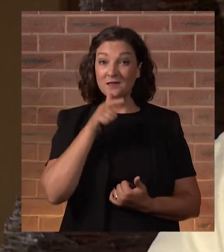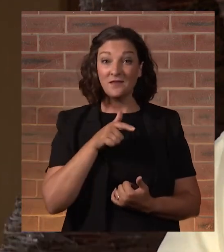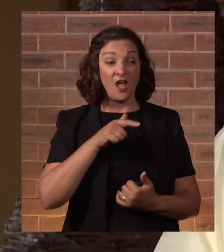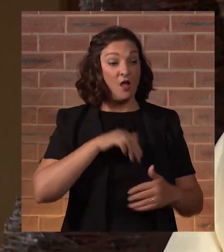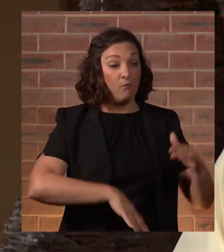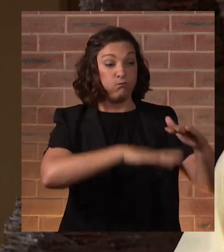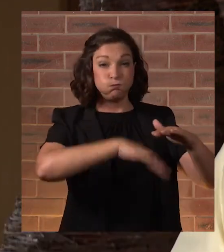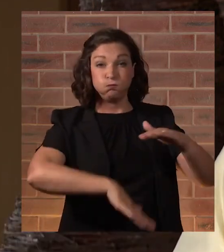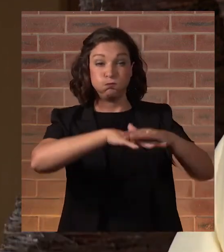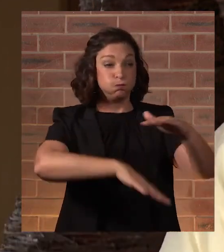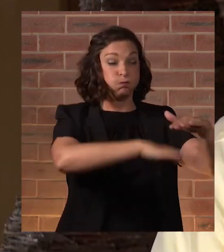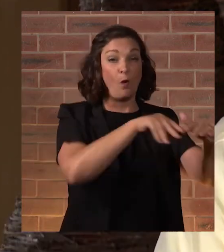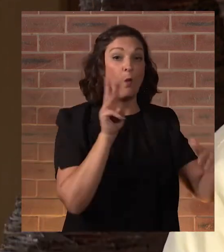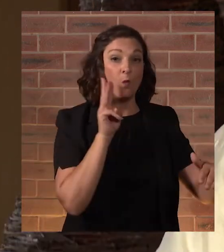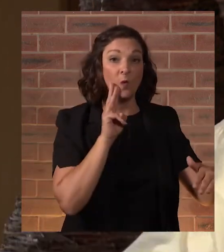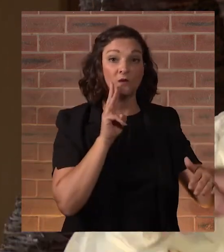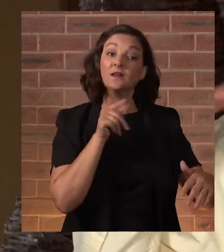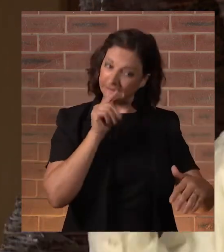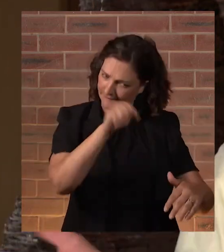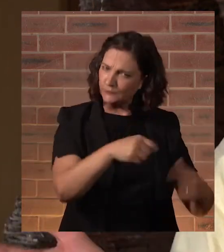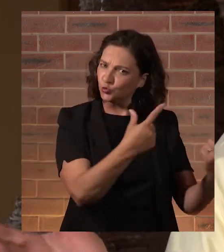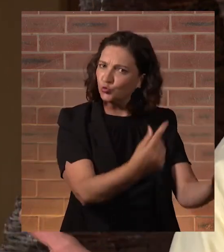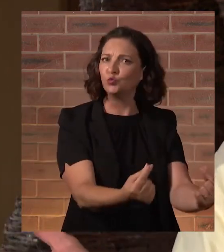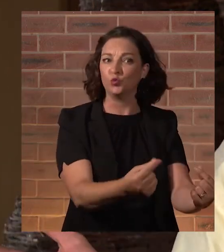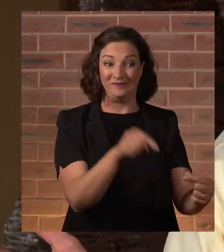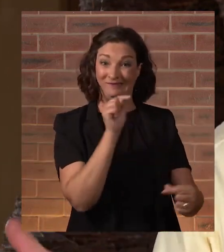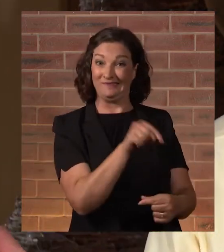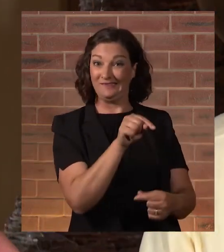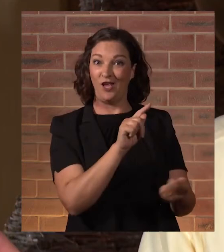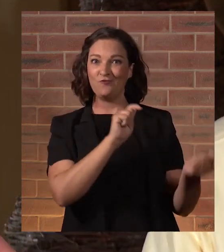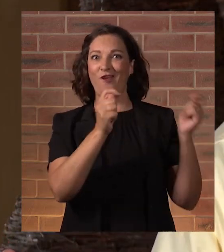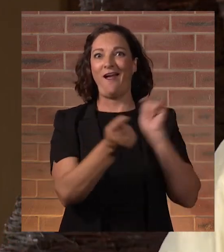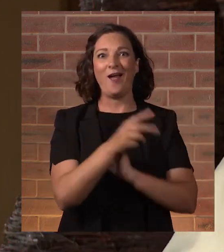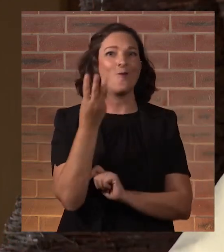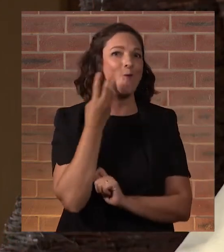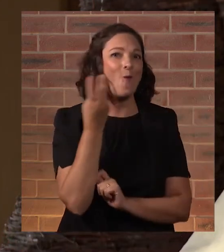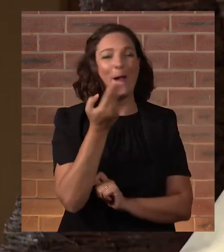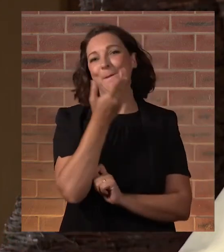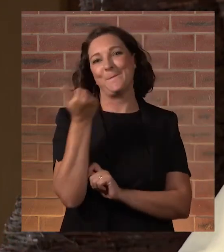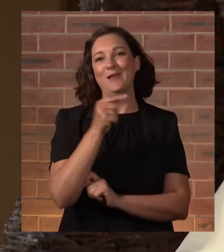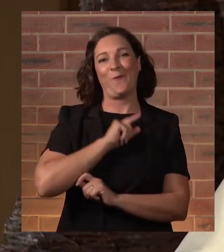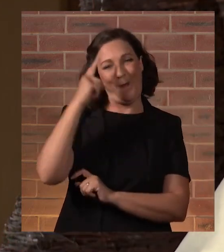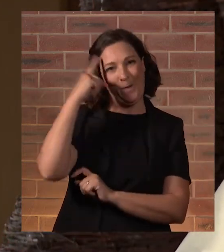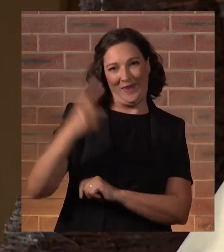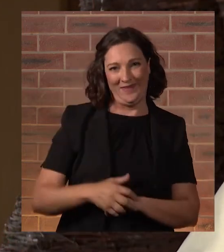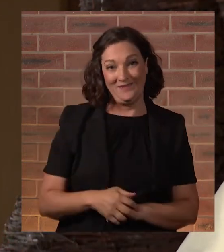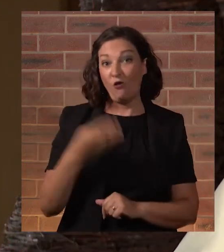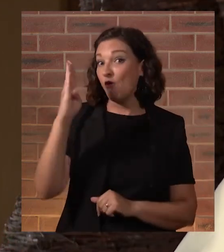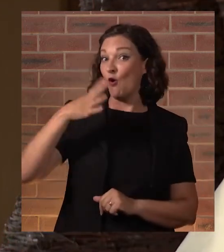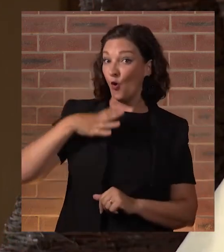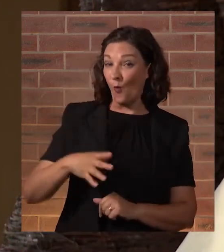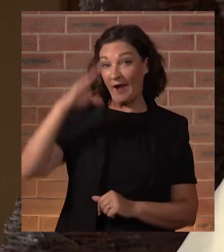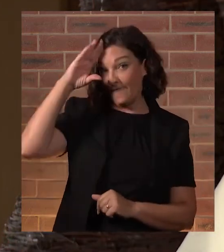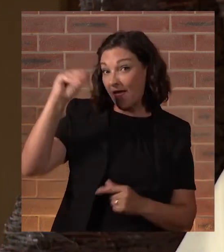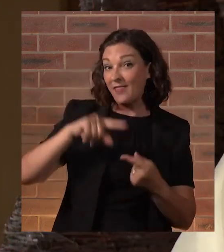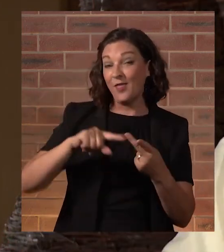the vats with water. She said, do as he tells you. And it turned into the best wine of the wedding because obedience. God wants two things from you,